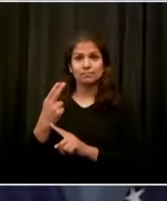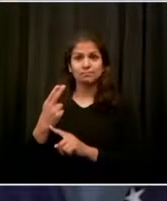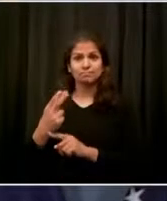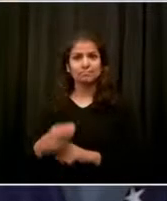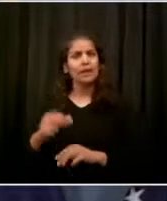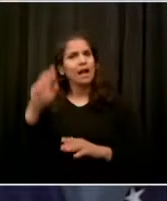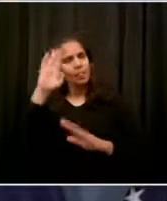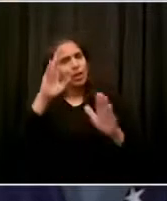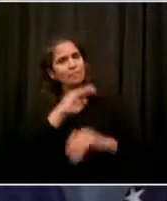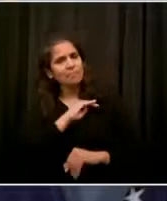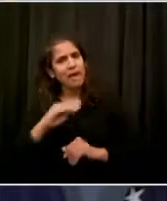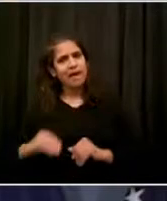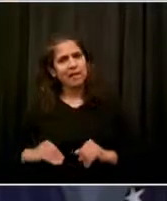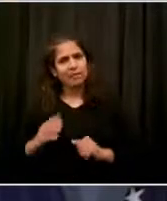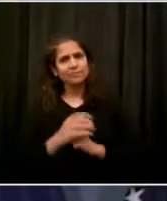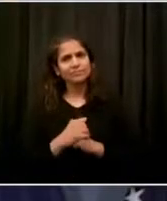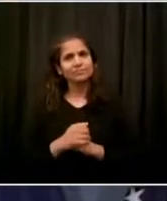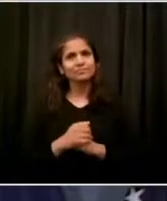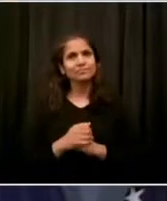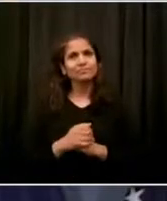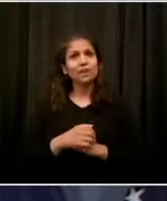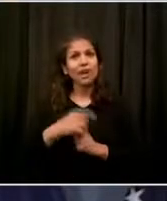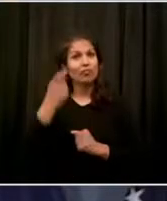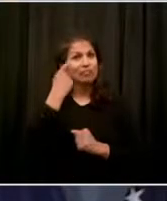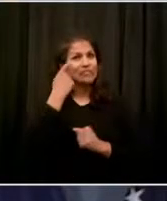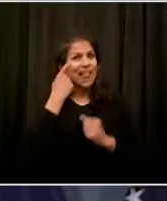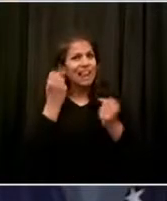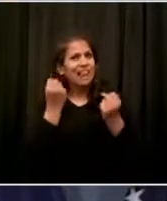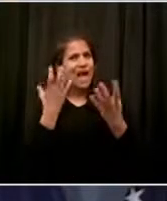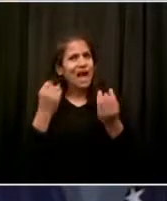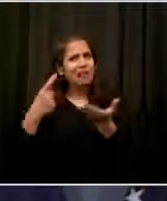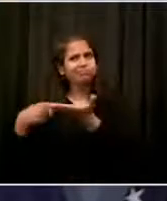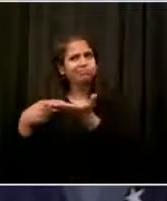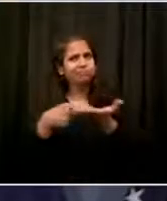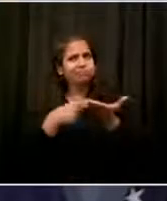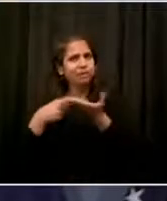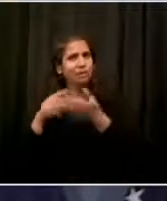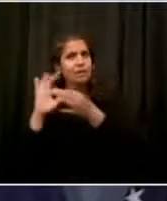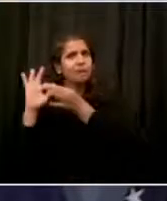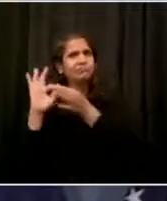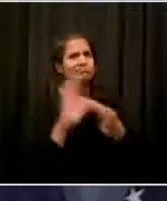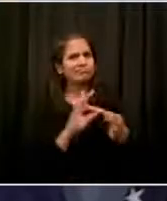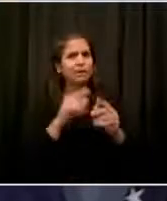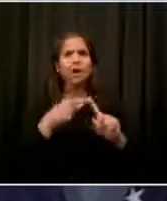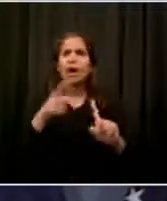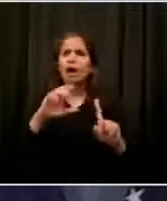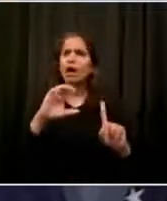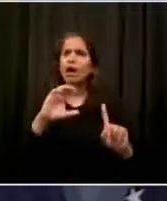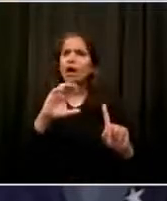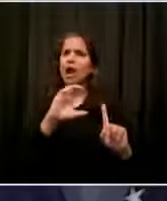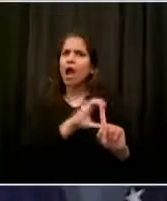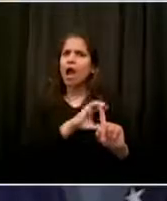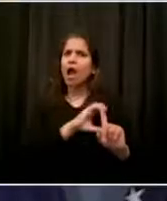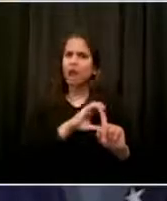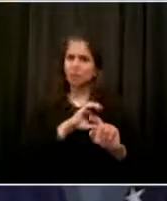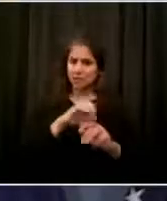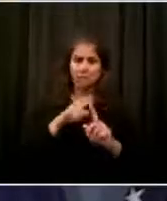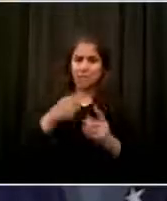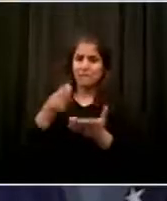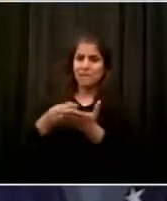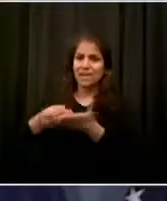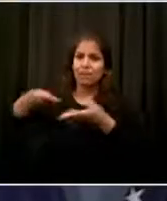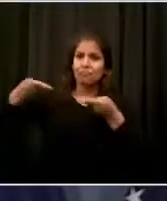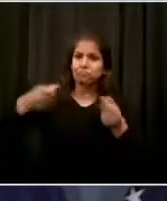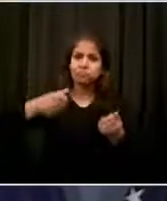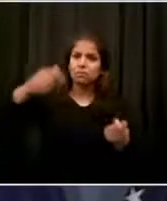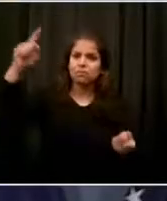talk about defunding the police is undermining the average cop's outlook on his job? I mean,